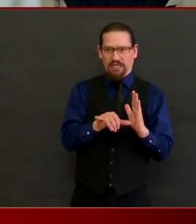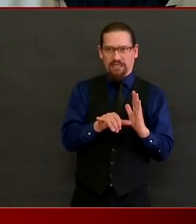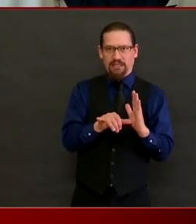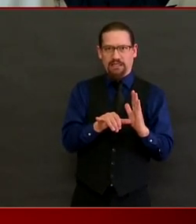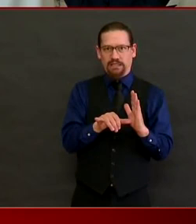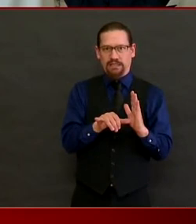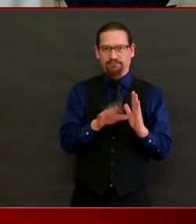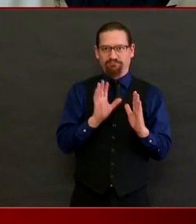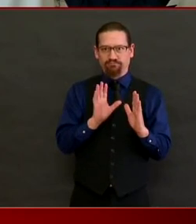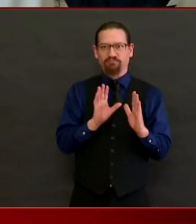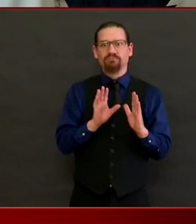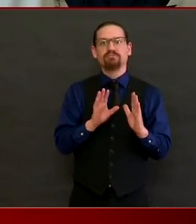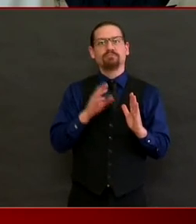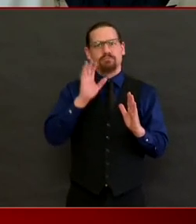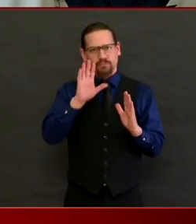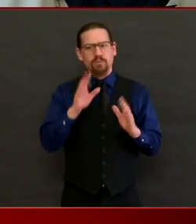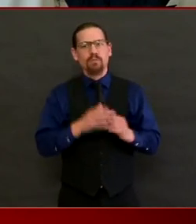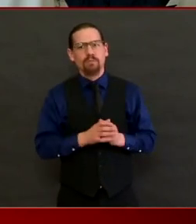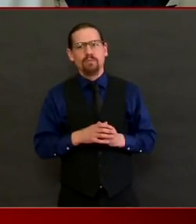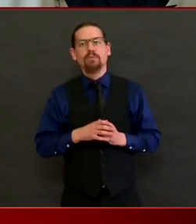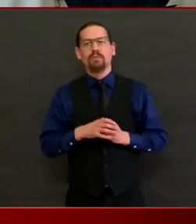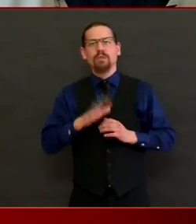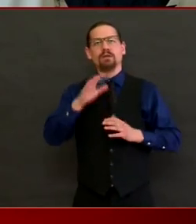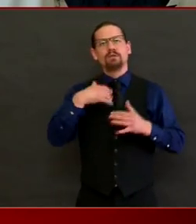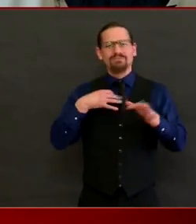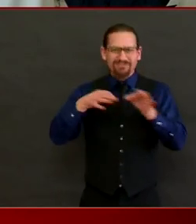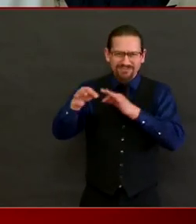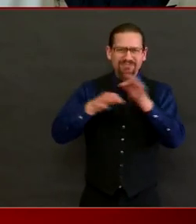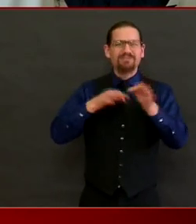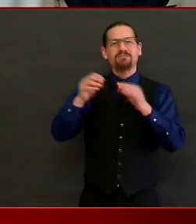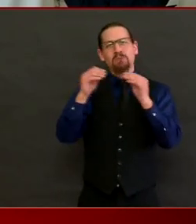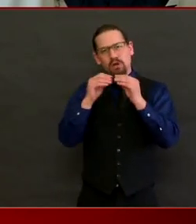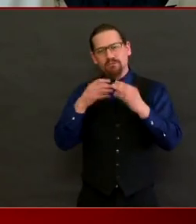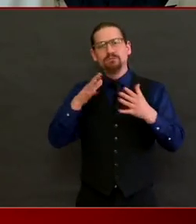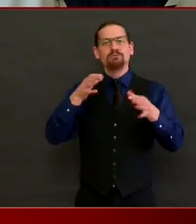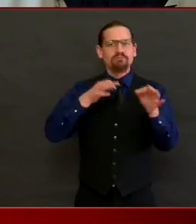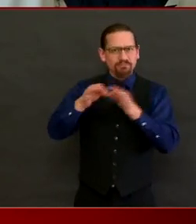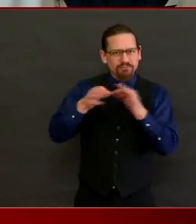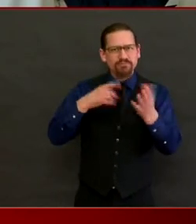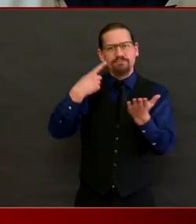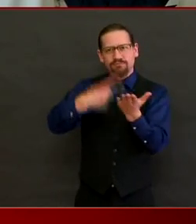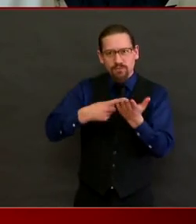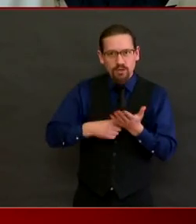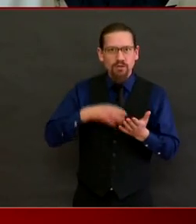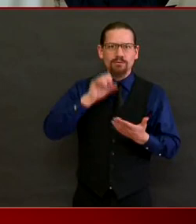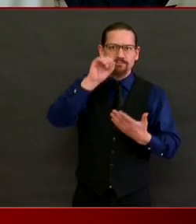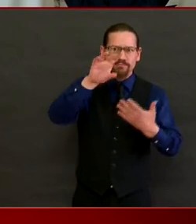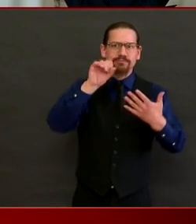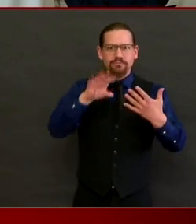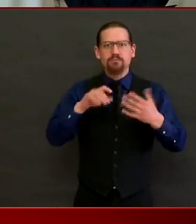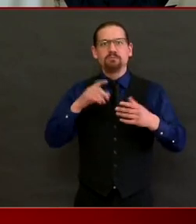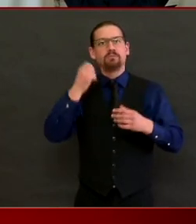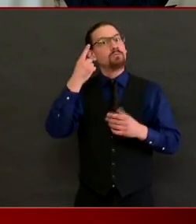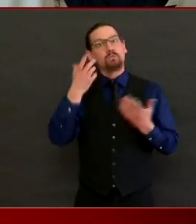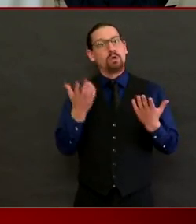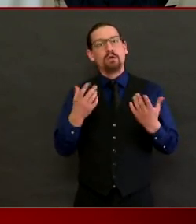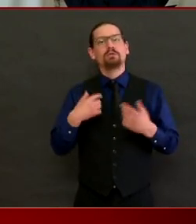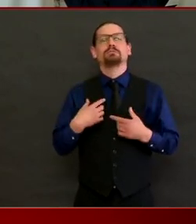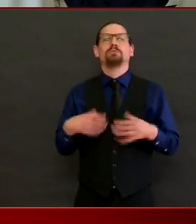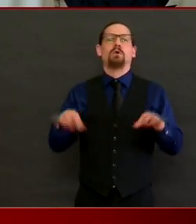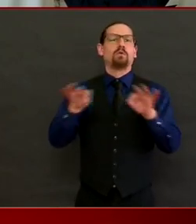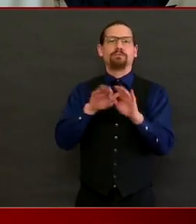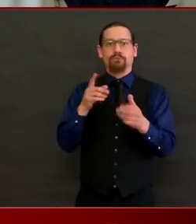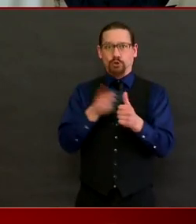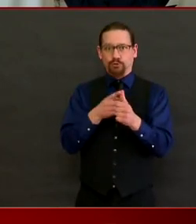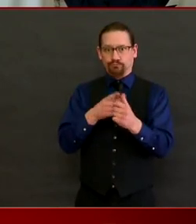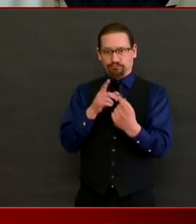household. When that discussion occurs, there is particular attention placed on whether or not the other people